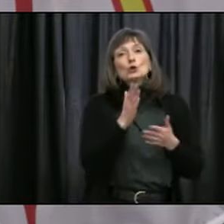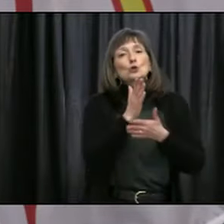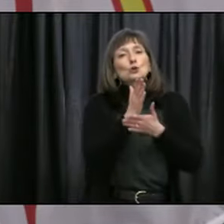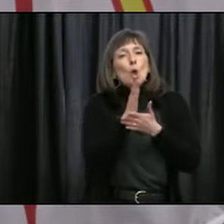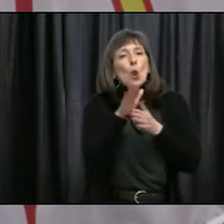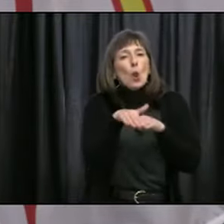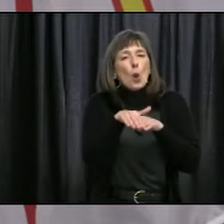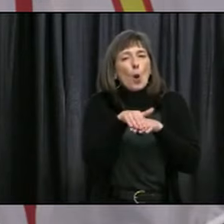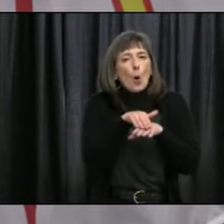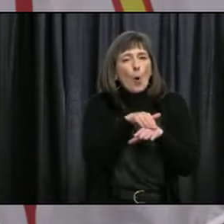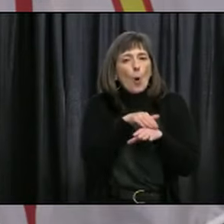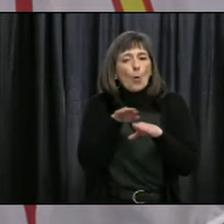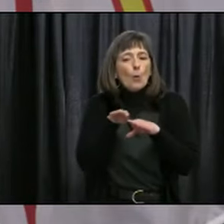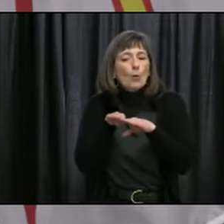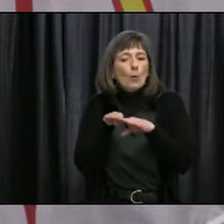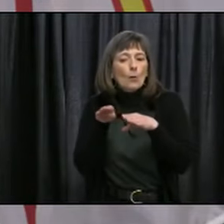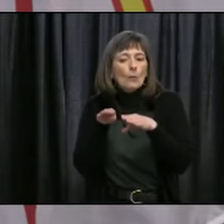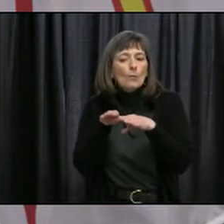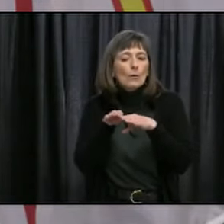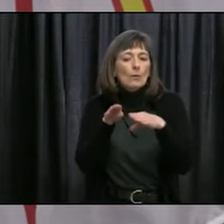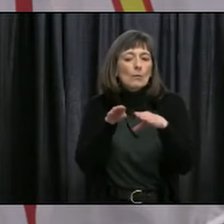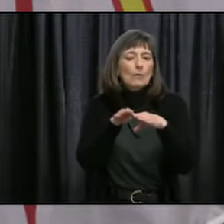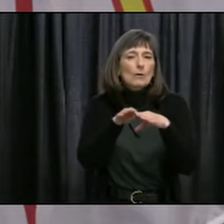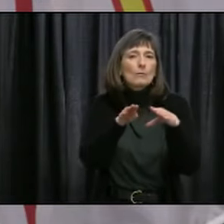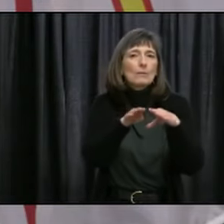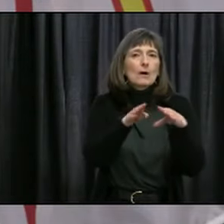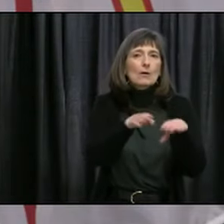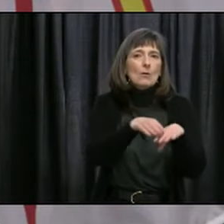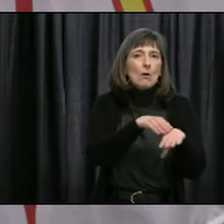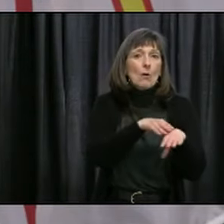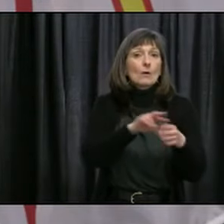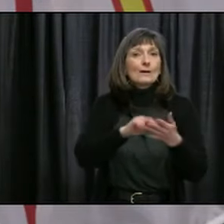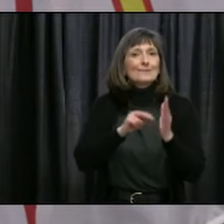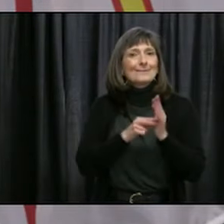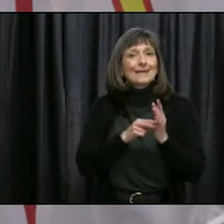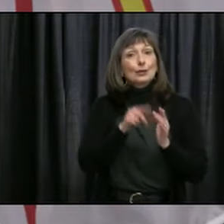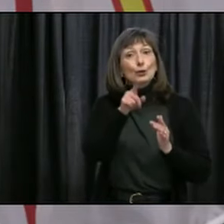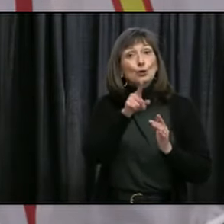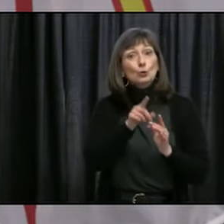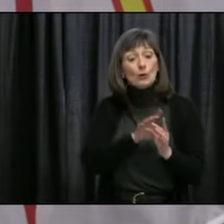lowers the risk of Newfoundlanders and Labradorians becoming infected again.